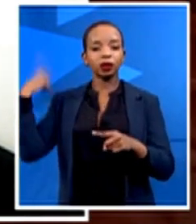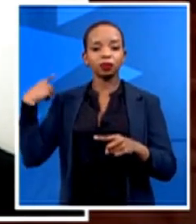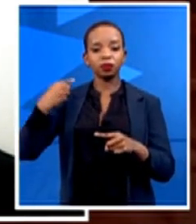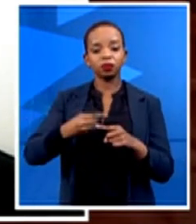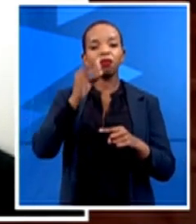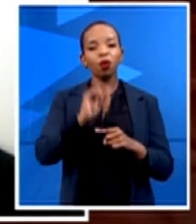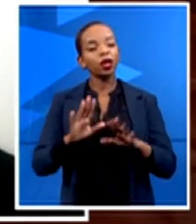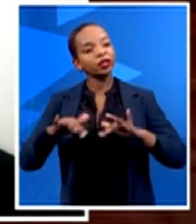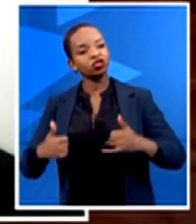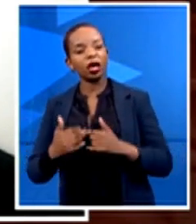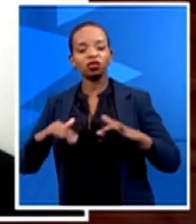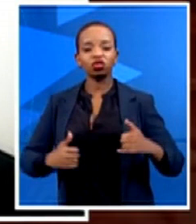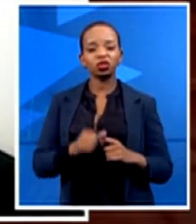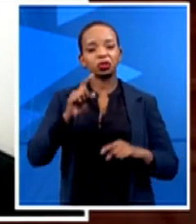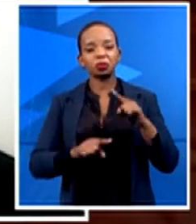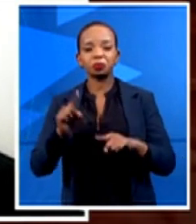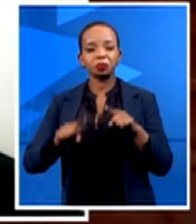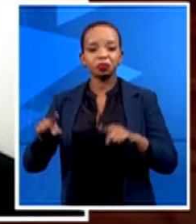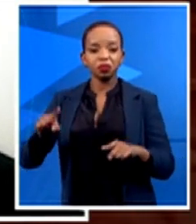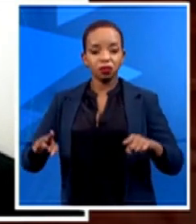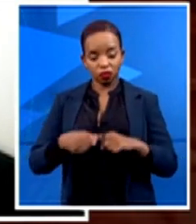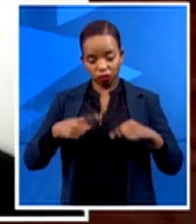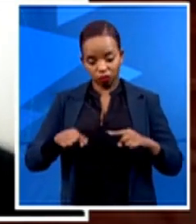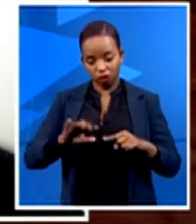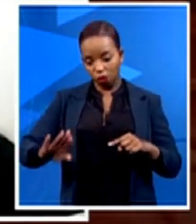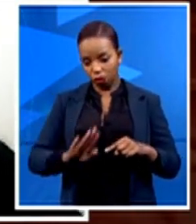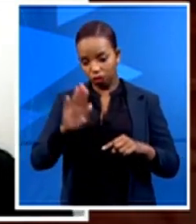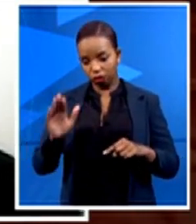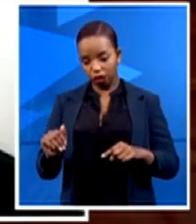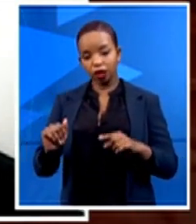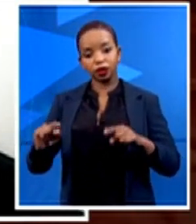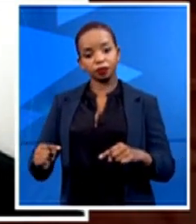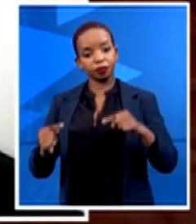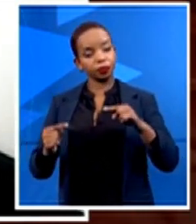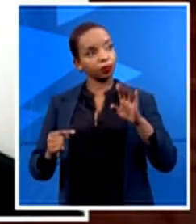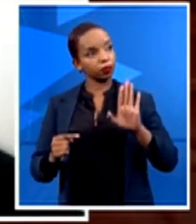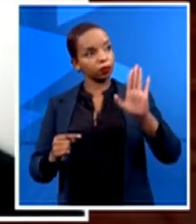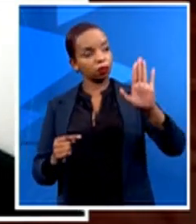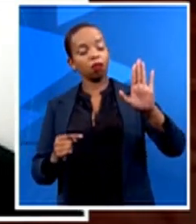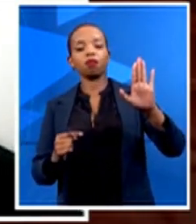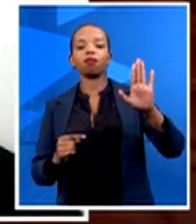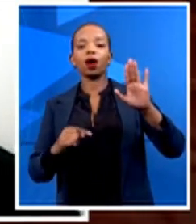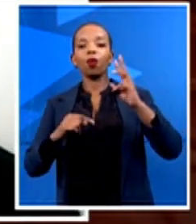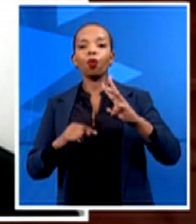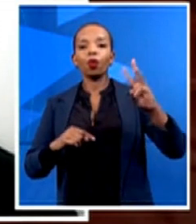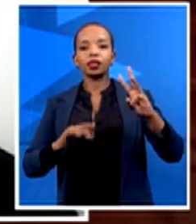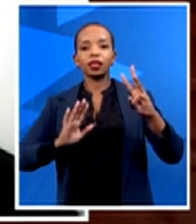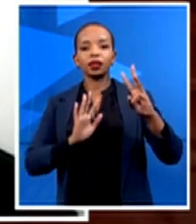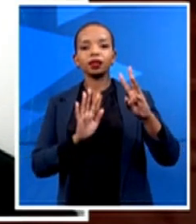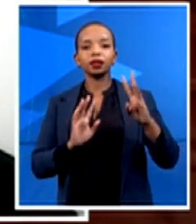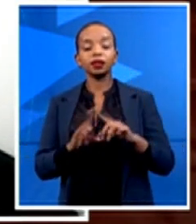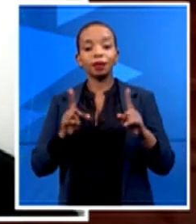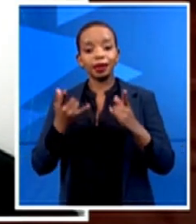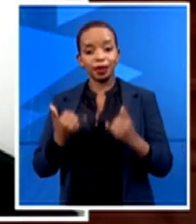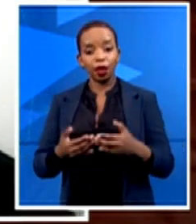Western partners. So, there's always been a need for us to, as we import technology, to then do customization